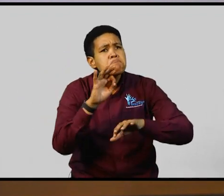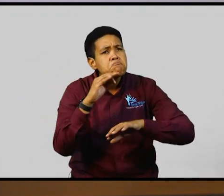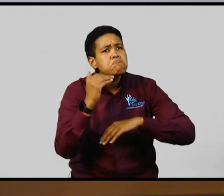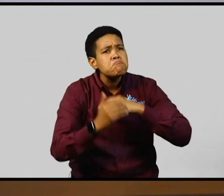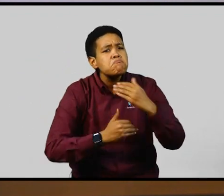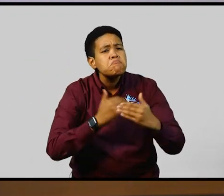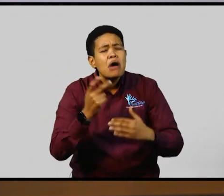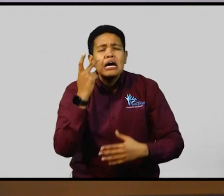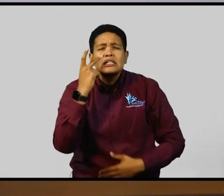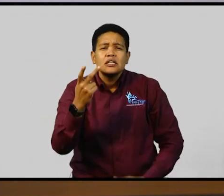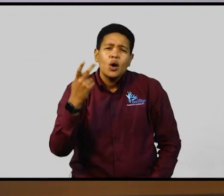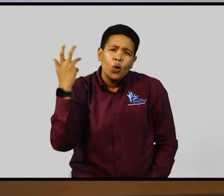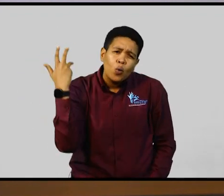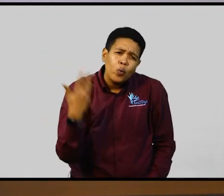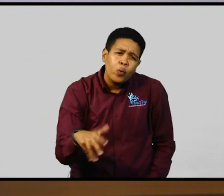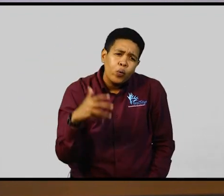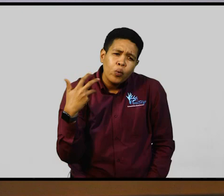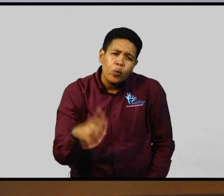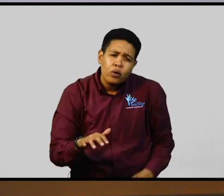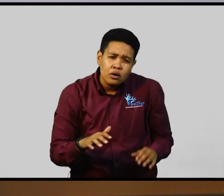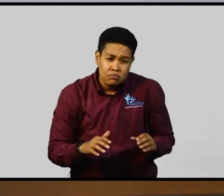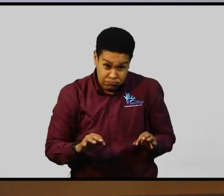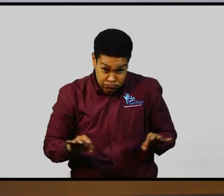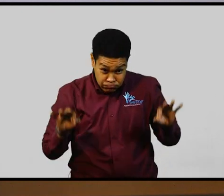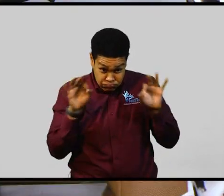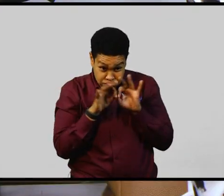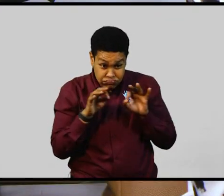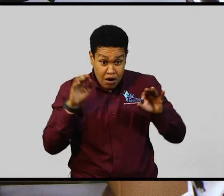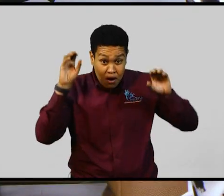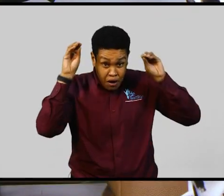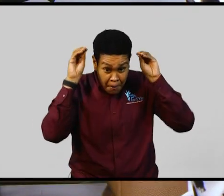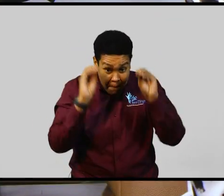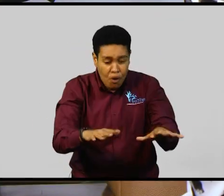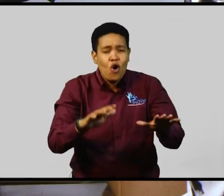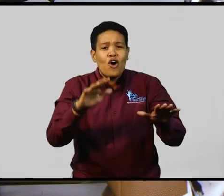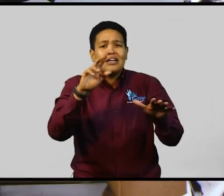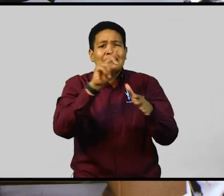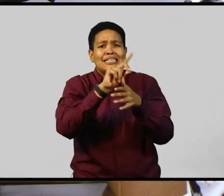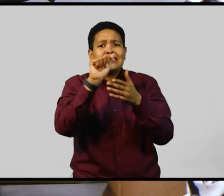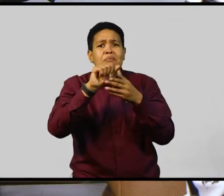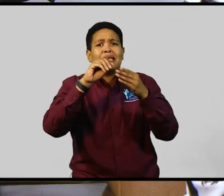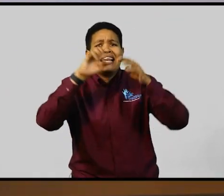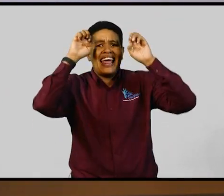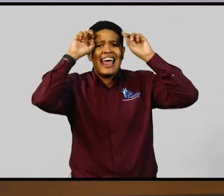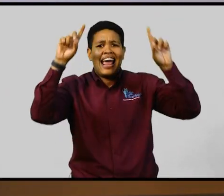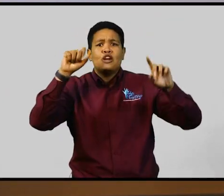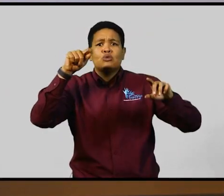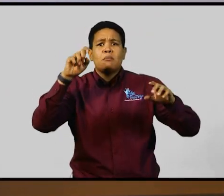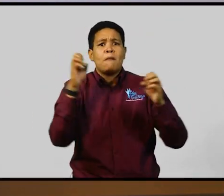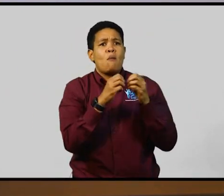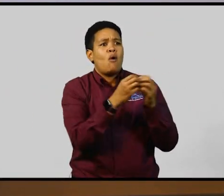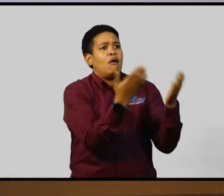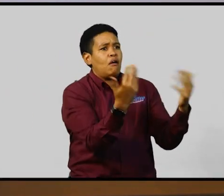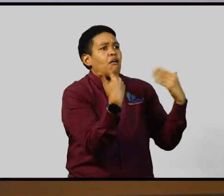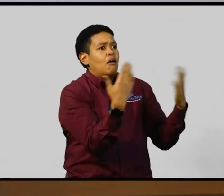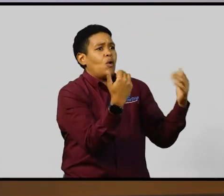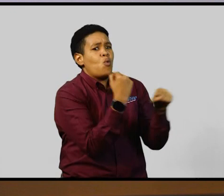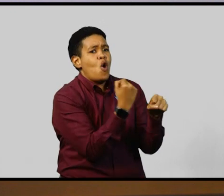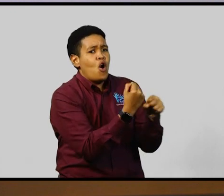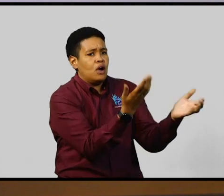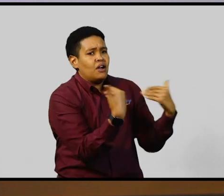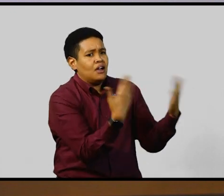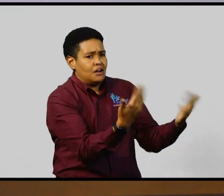injection of persons with disabilities in the educational space. Because the law, the law,